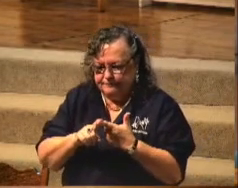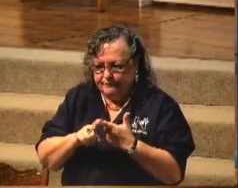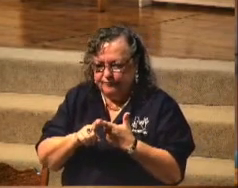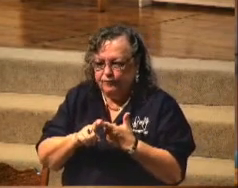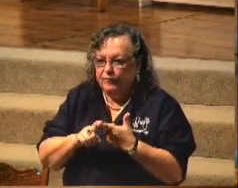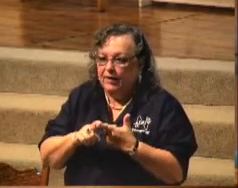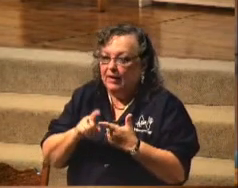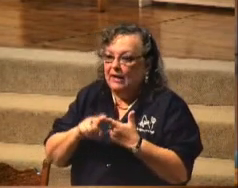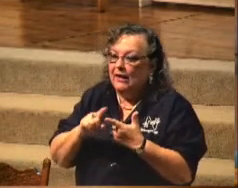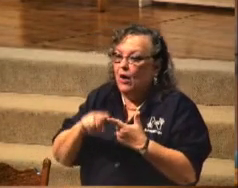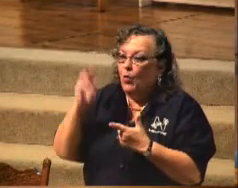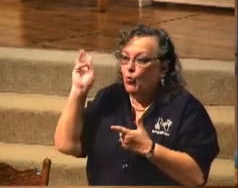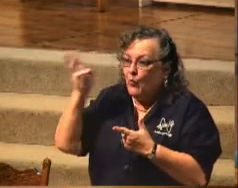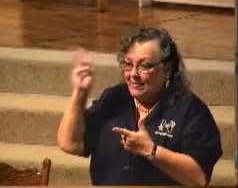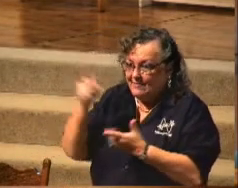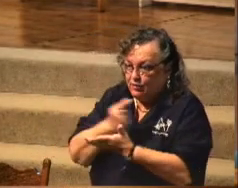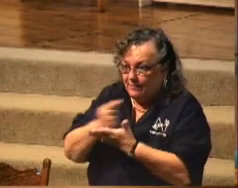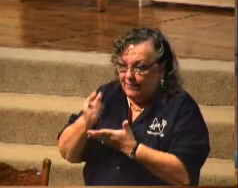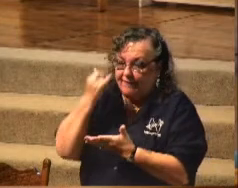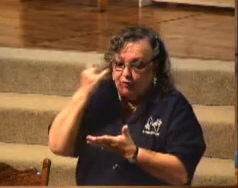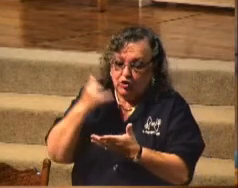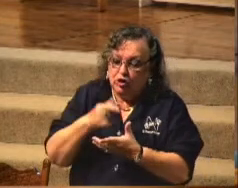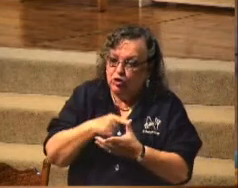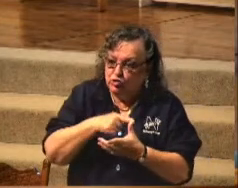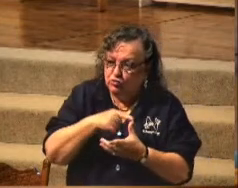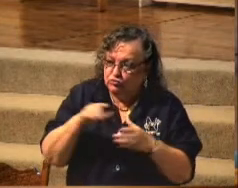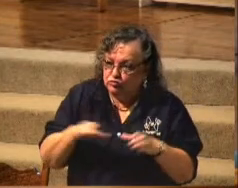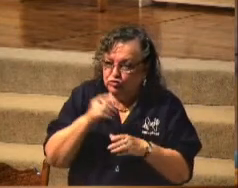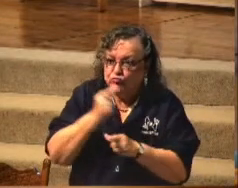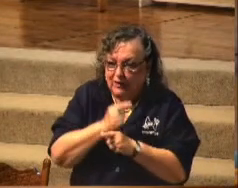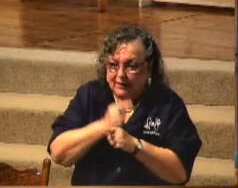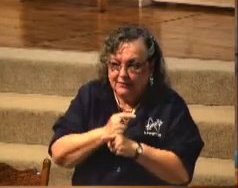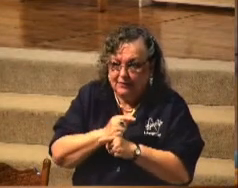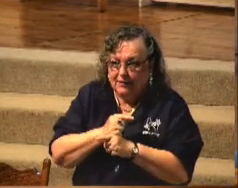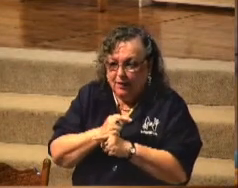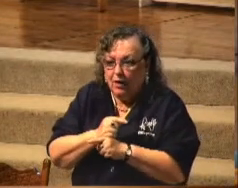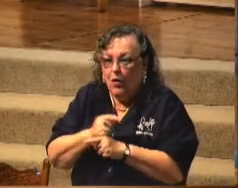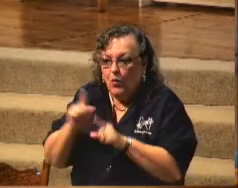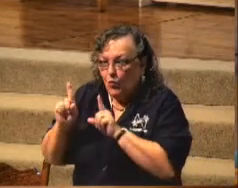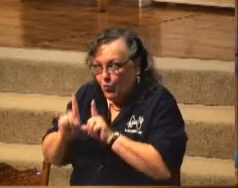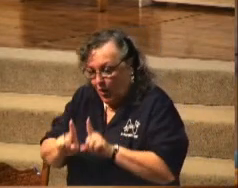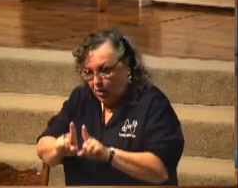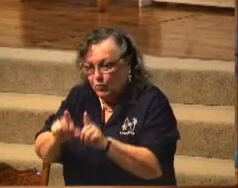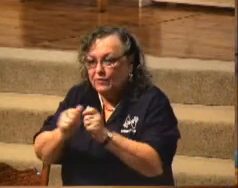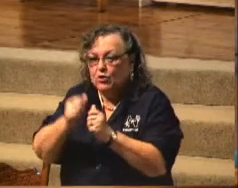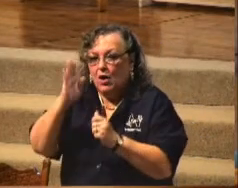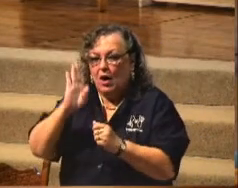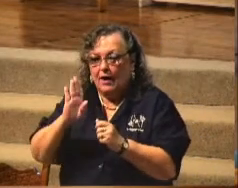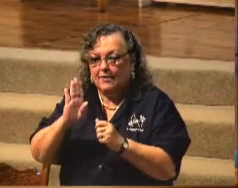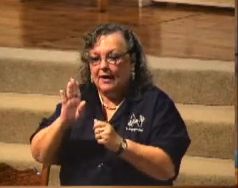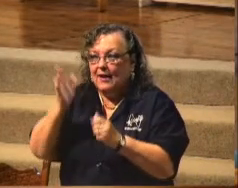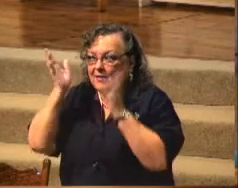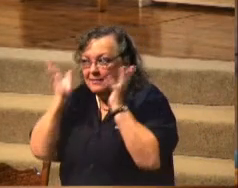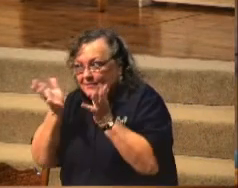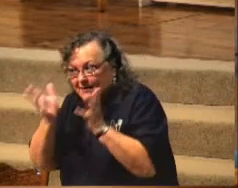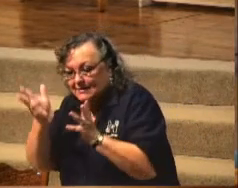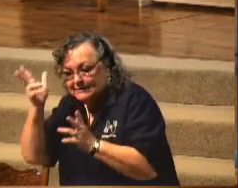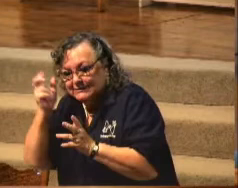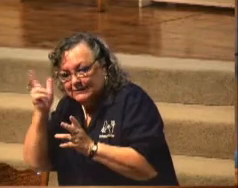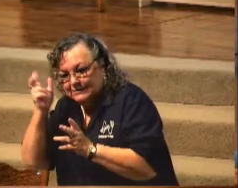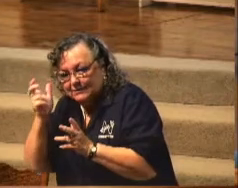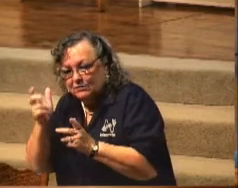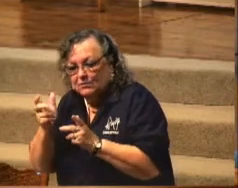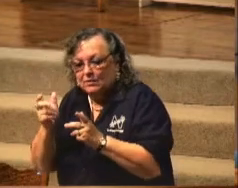witness the gospel. If you're going to do something right, if you're just going to do right, just do right. Walk with God. Listen to the Lord and labor for the Lord.